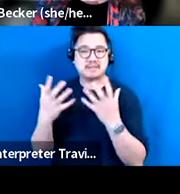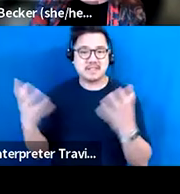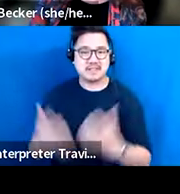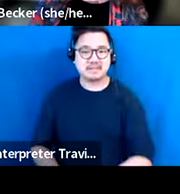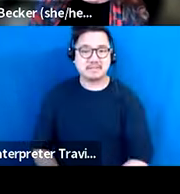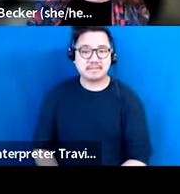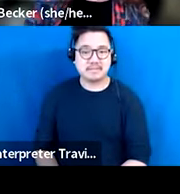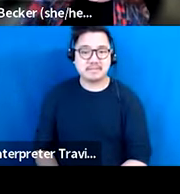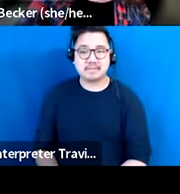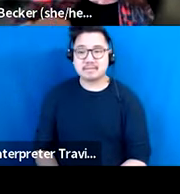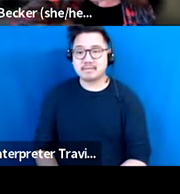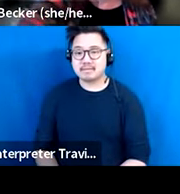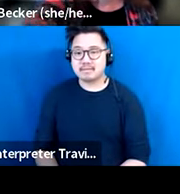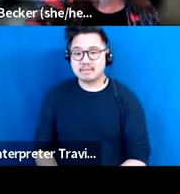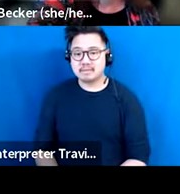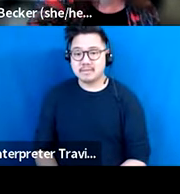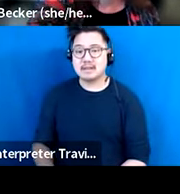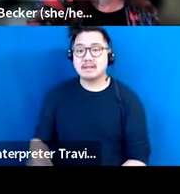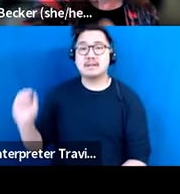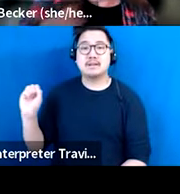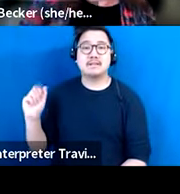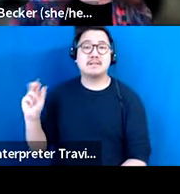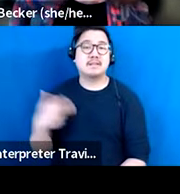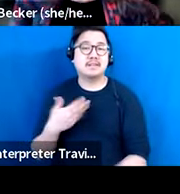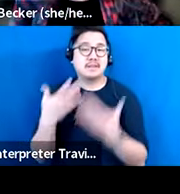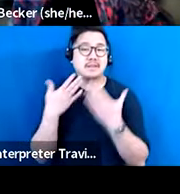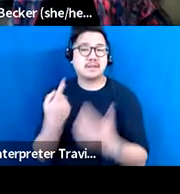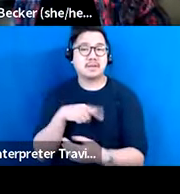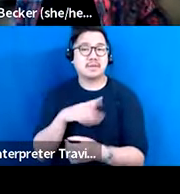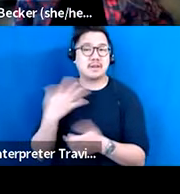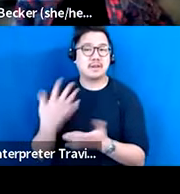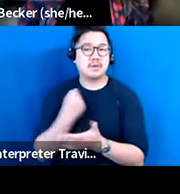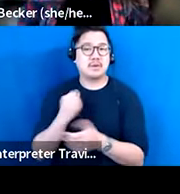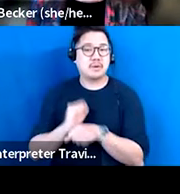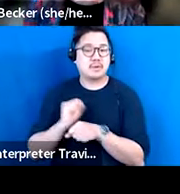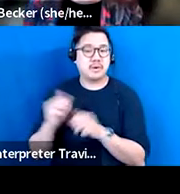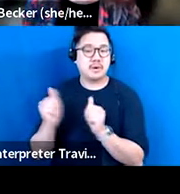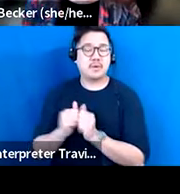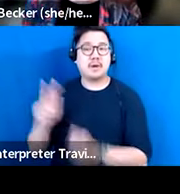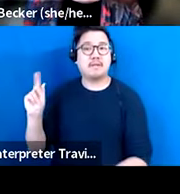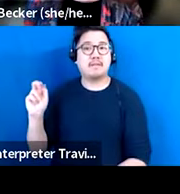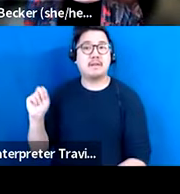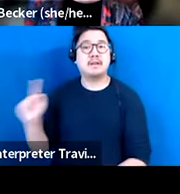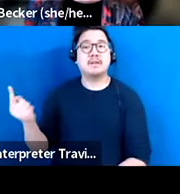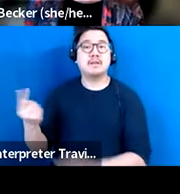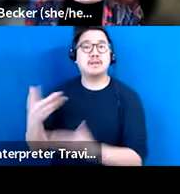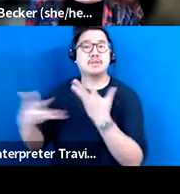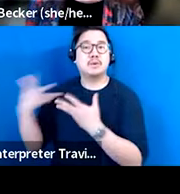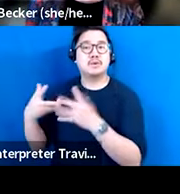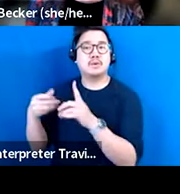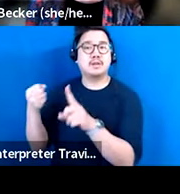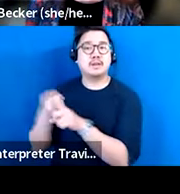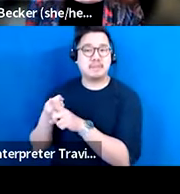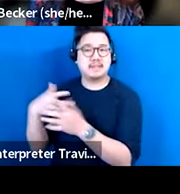Thank you, Vivian. We were also honored to have the opportunity to work with Vivian Enberg on Arts Fund's social impact study. And I think a lot of the